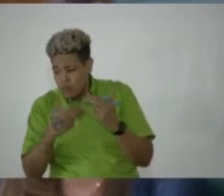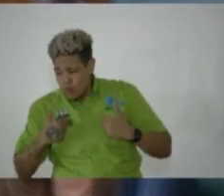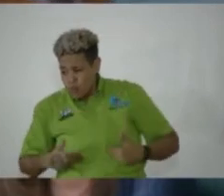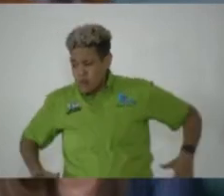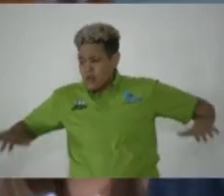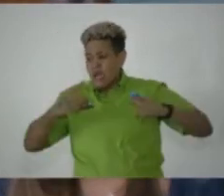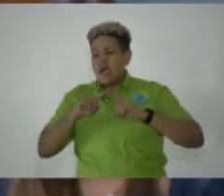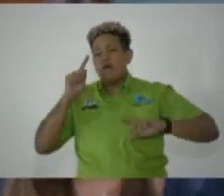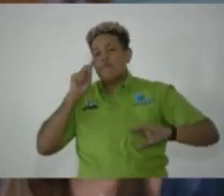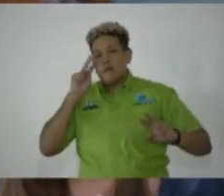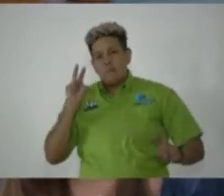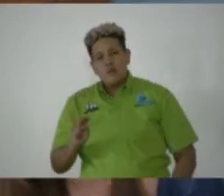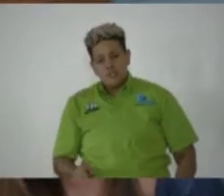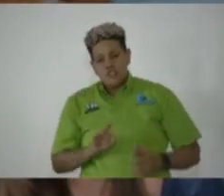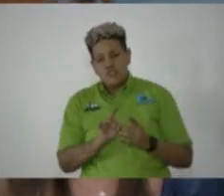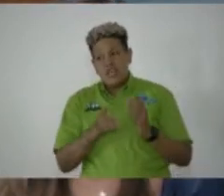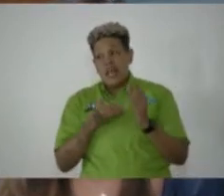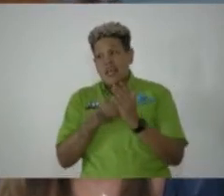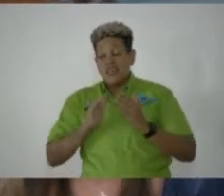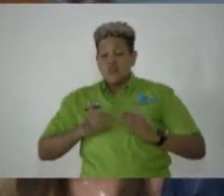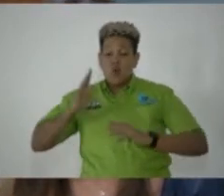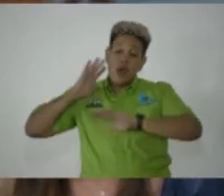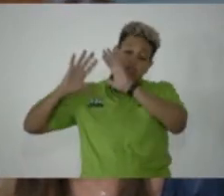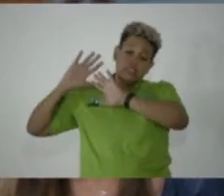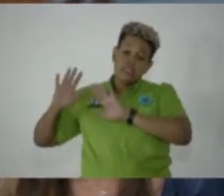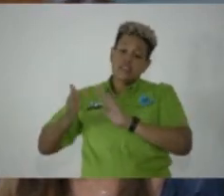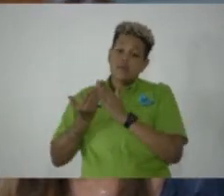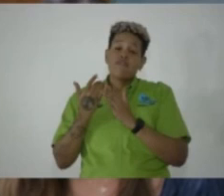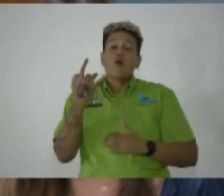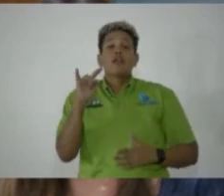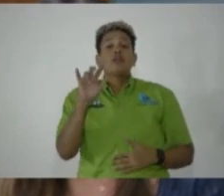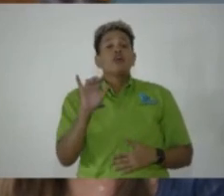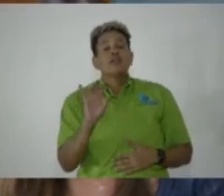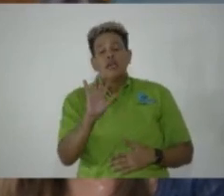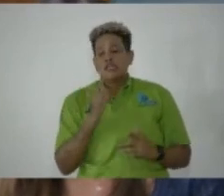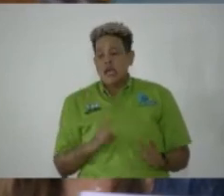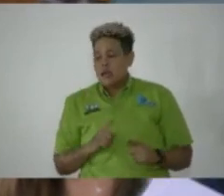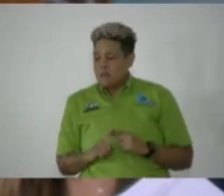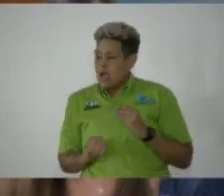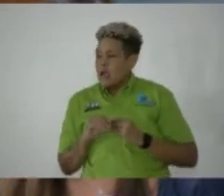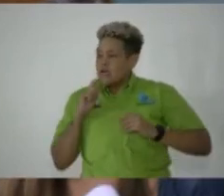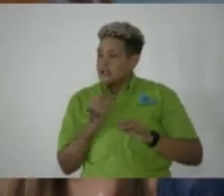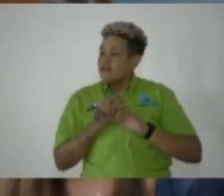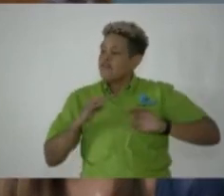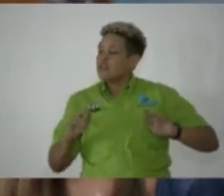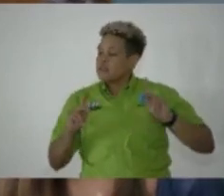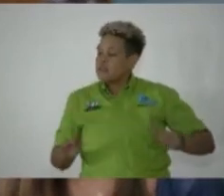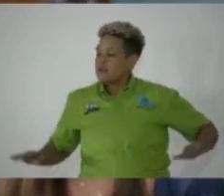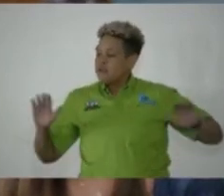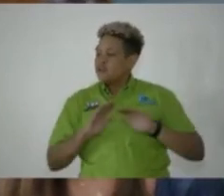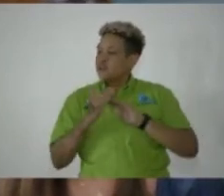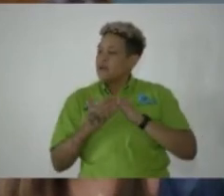perpetrated against our ancestors before 1838 and the freed people of Jamaica